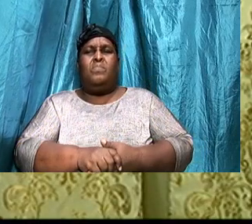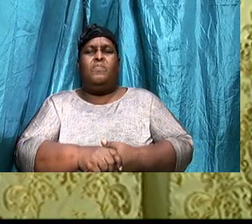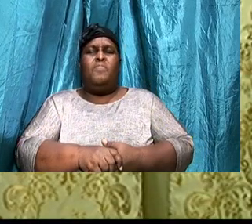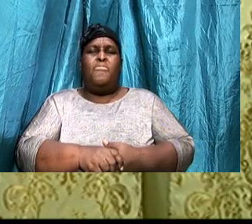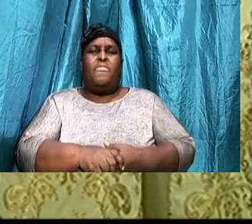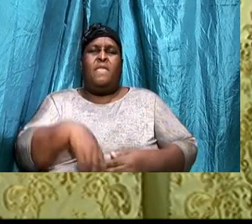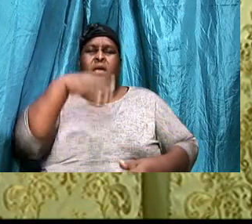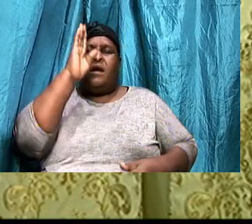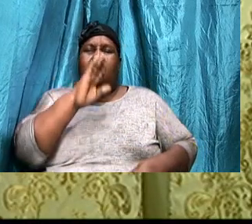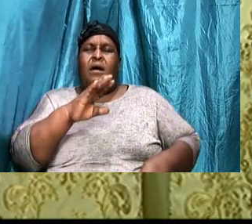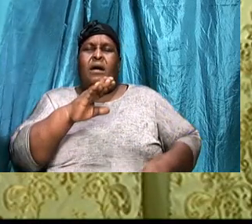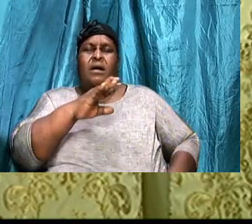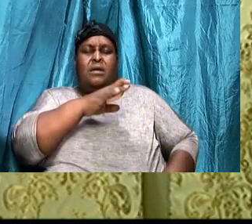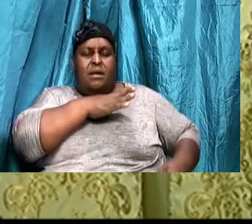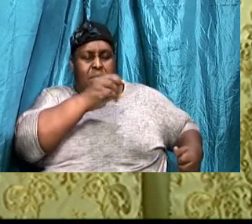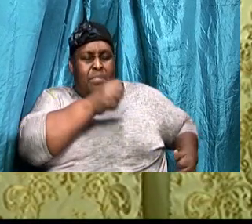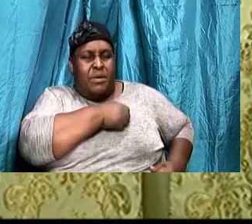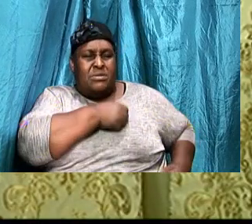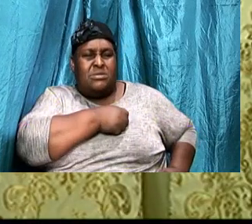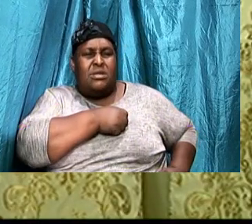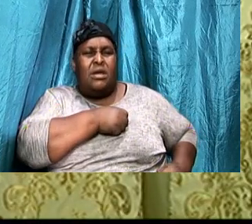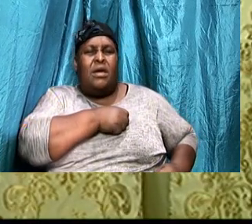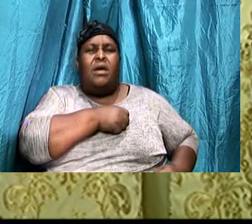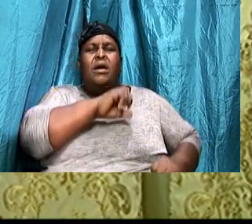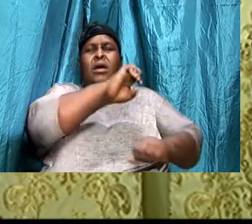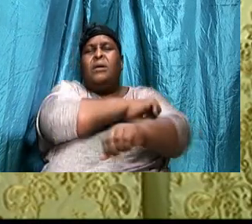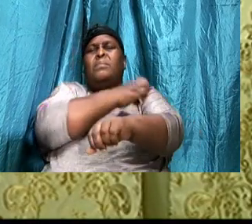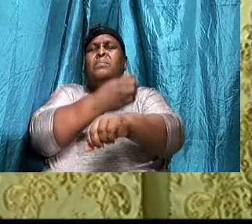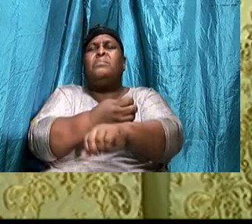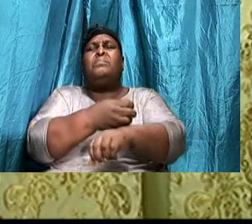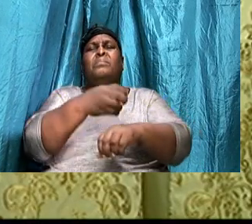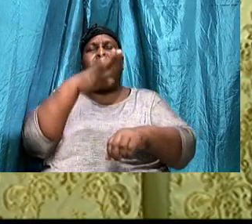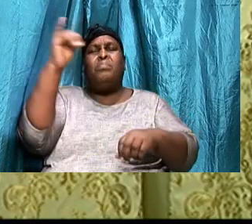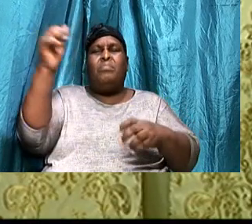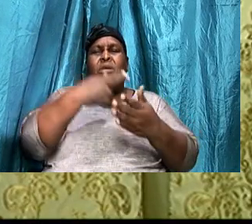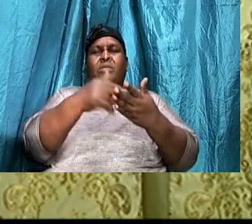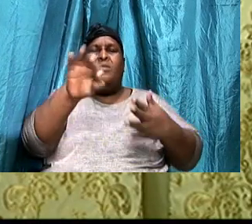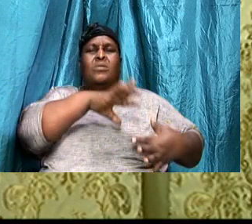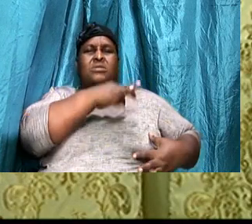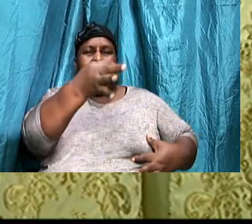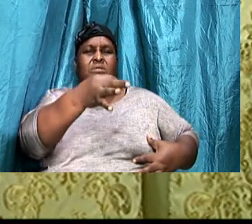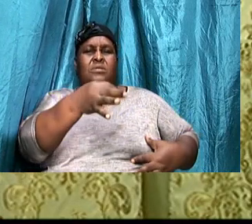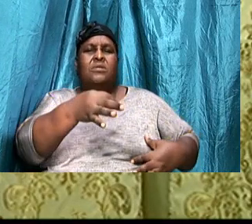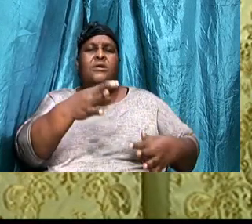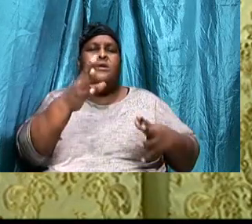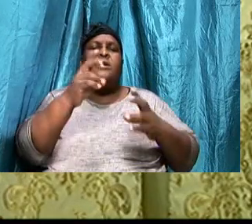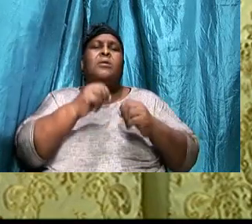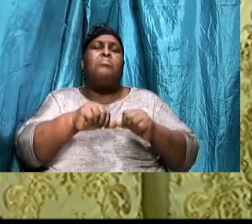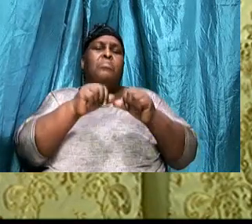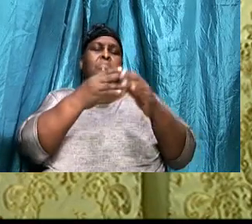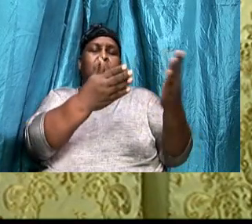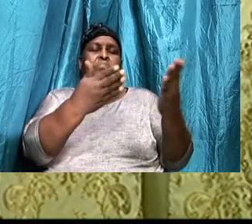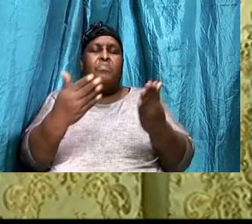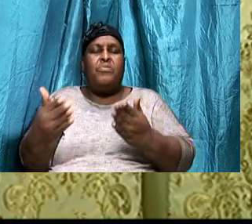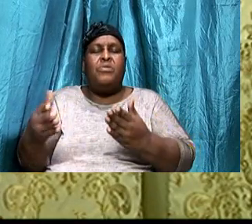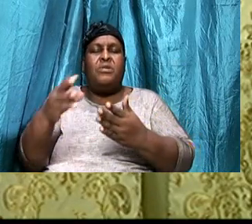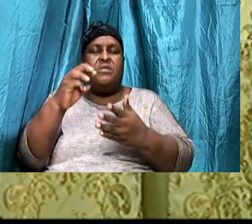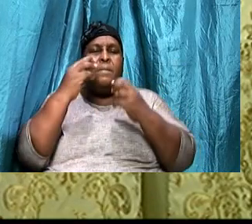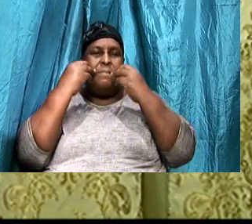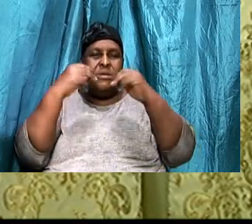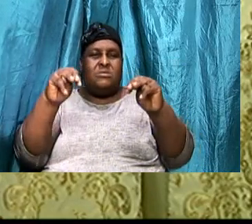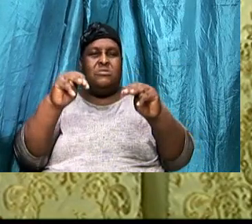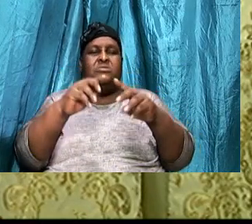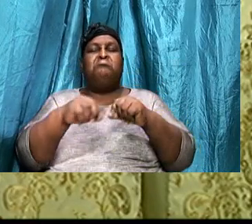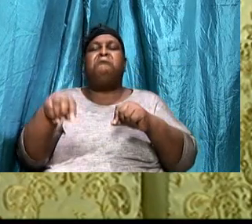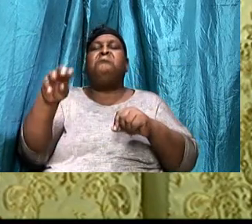God's ambassadors, Are empowered, By the Holy Spirit, We must take the message, Of our king, To the ends of the earth,